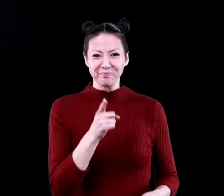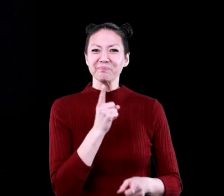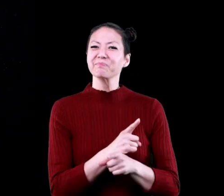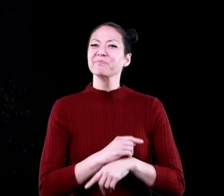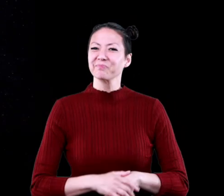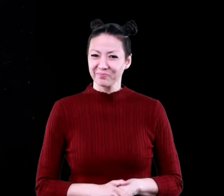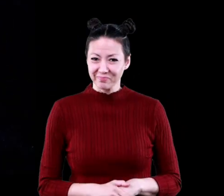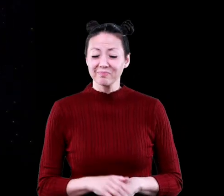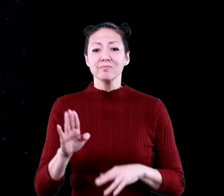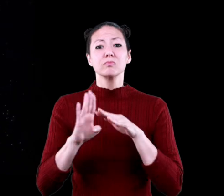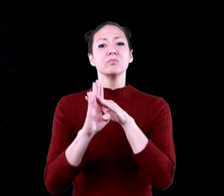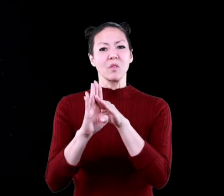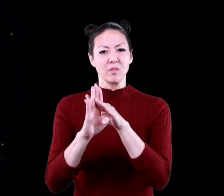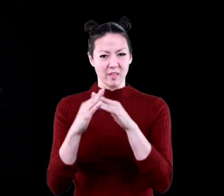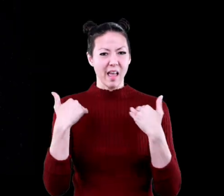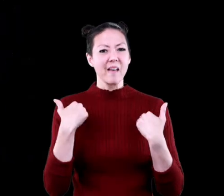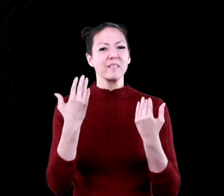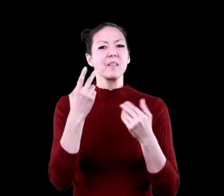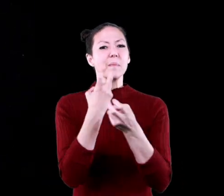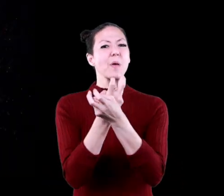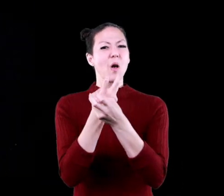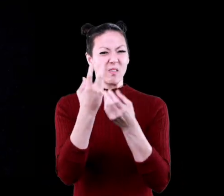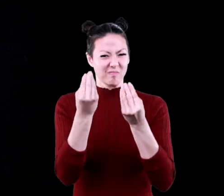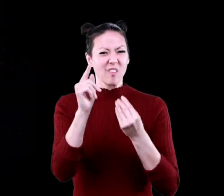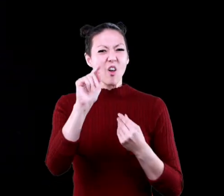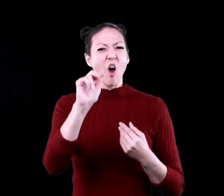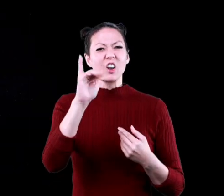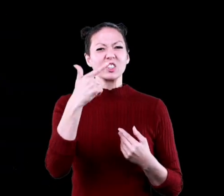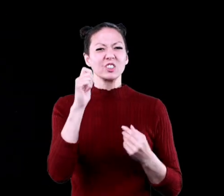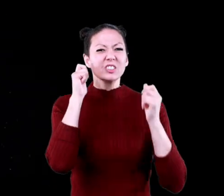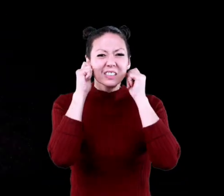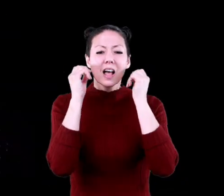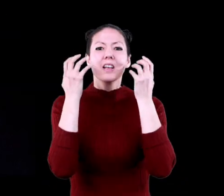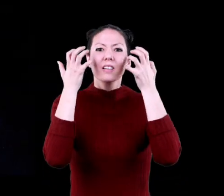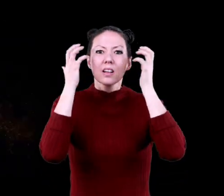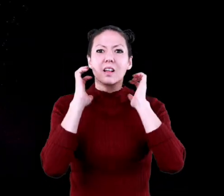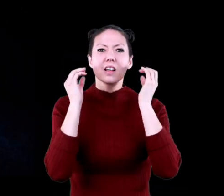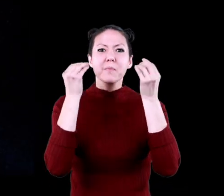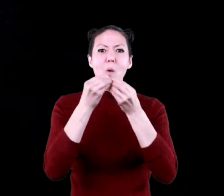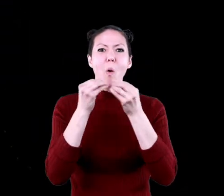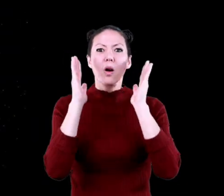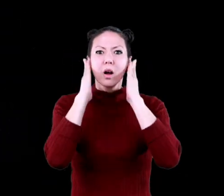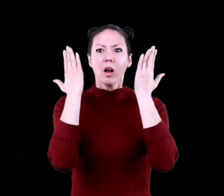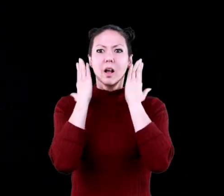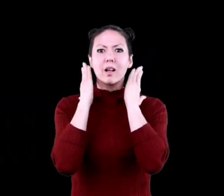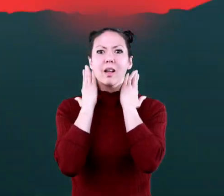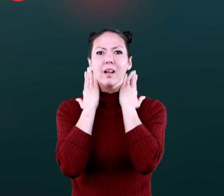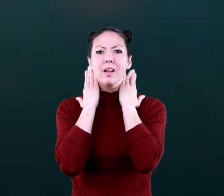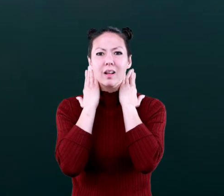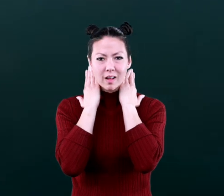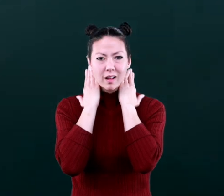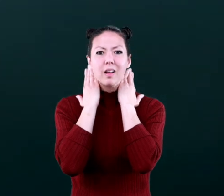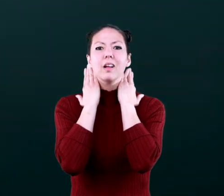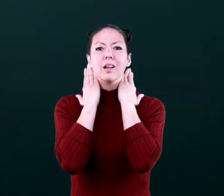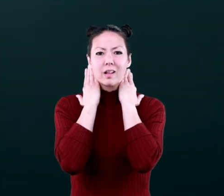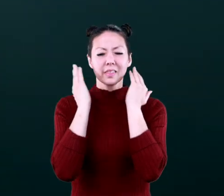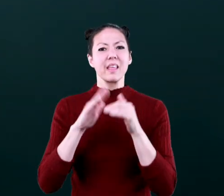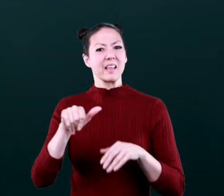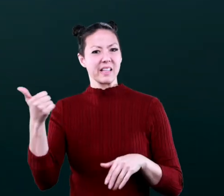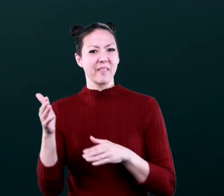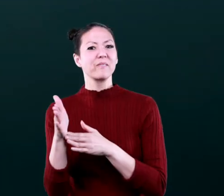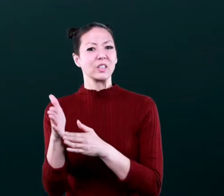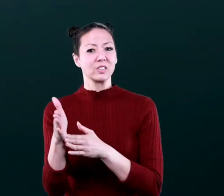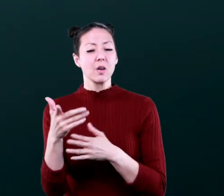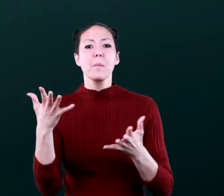True. Sharks have cartilage instead of bones, and more gill slits than other fish. What